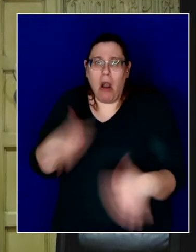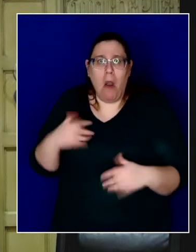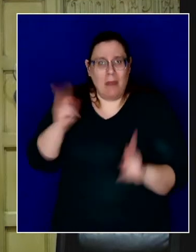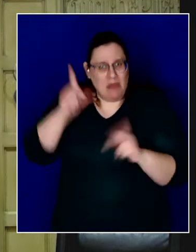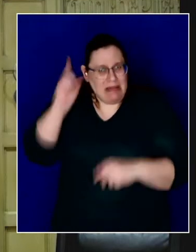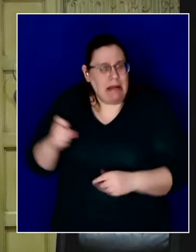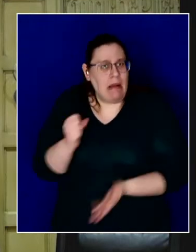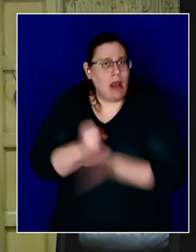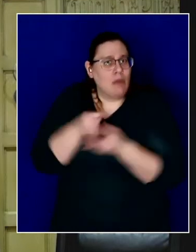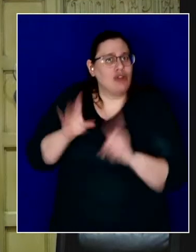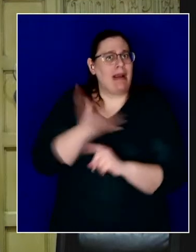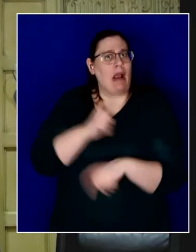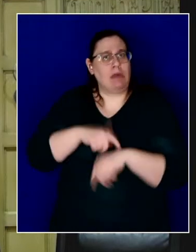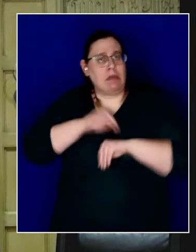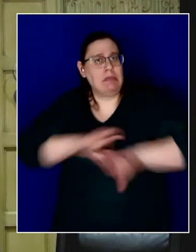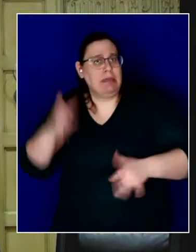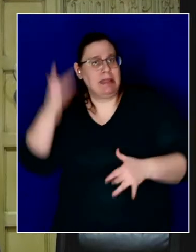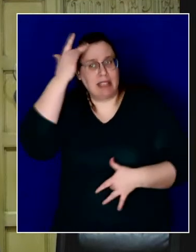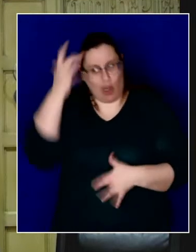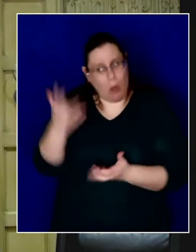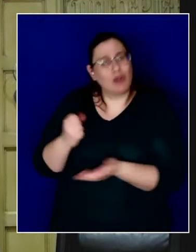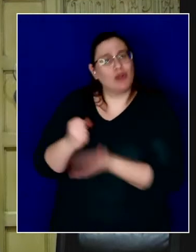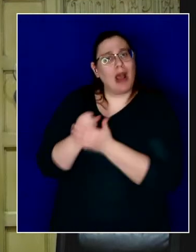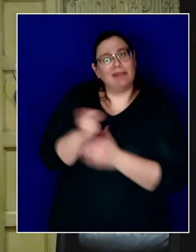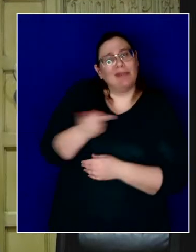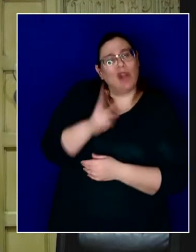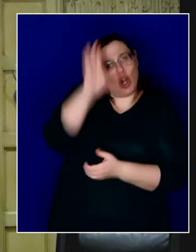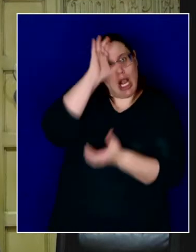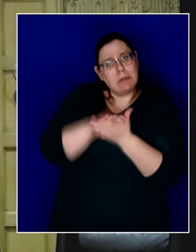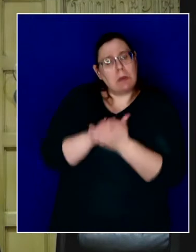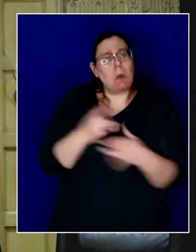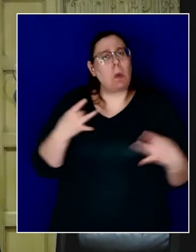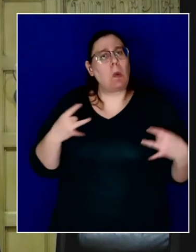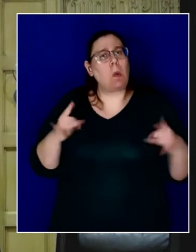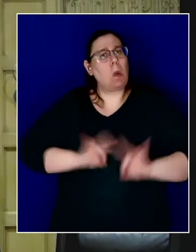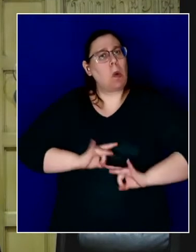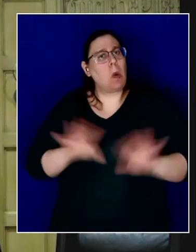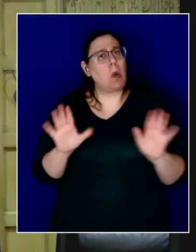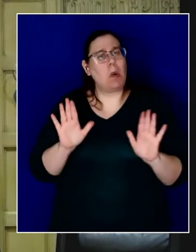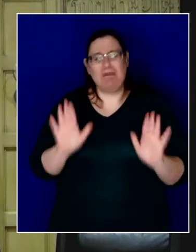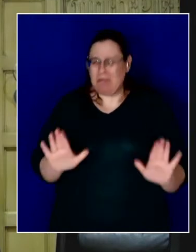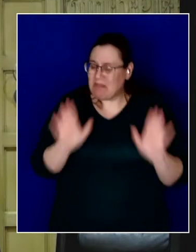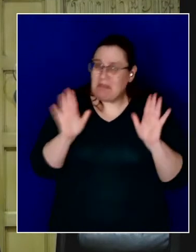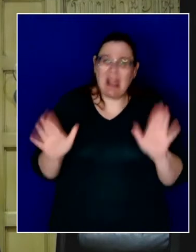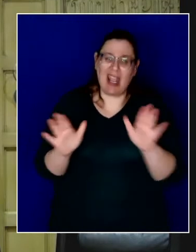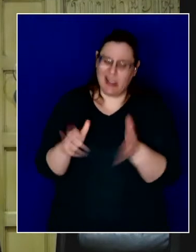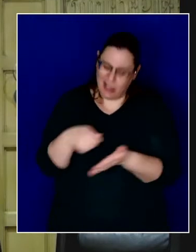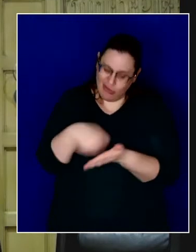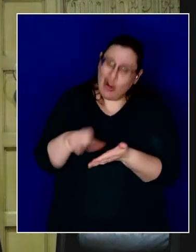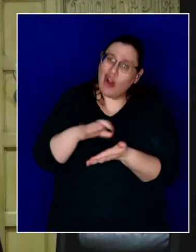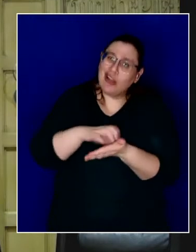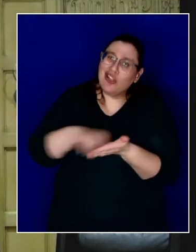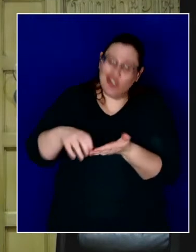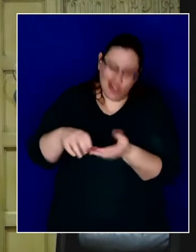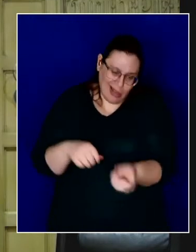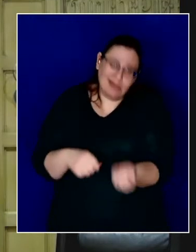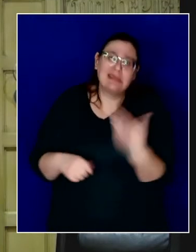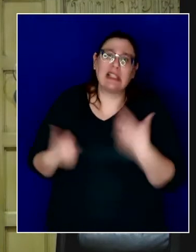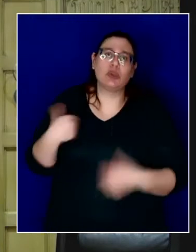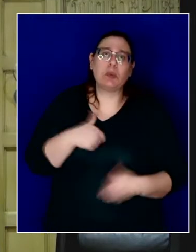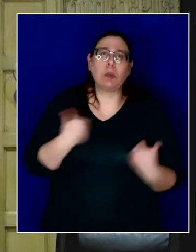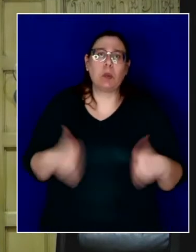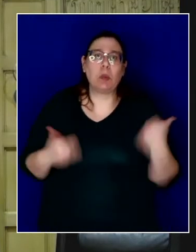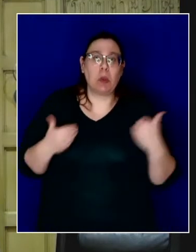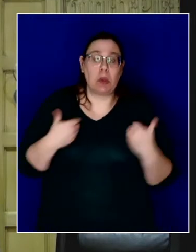wanted to help. She and Bobby did something simple but extraordinary, just putting a check in the mail. And I touched base